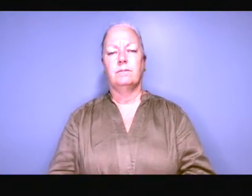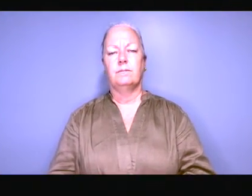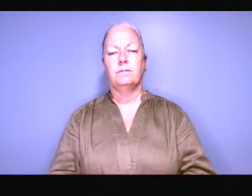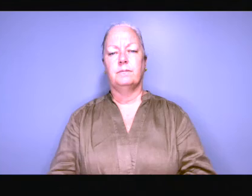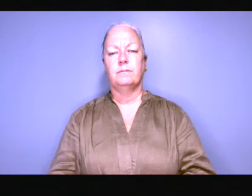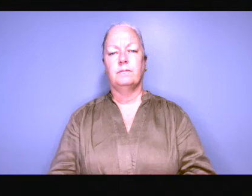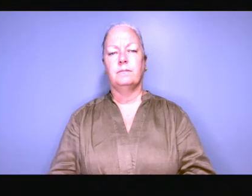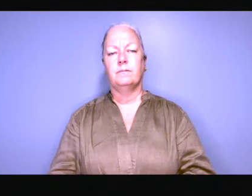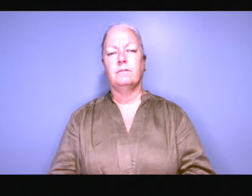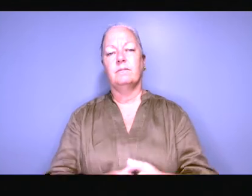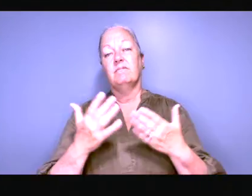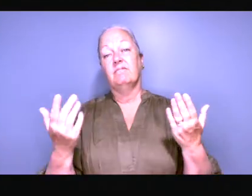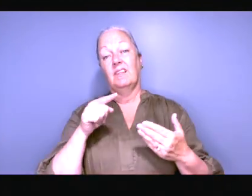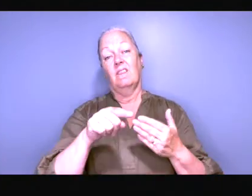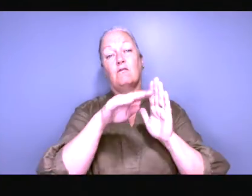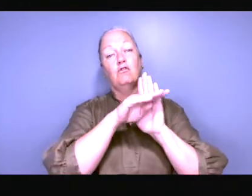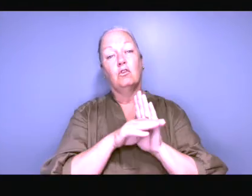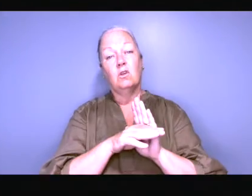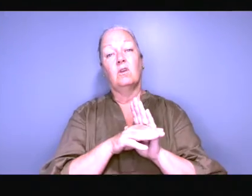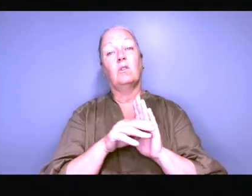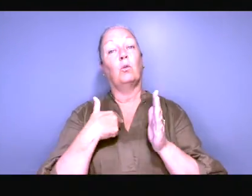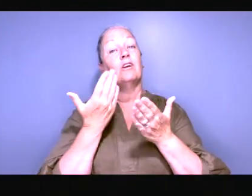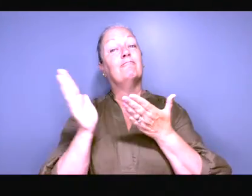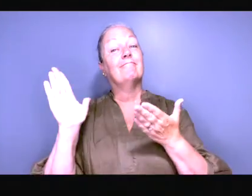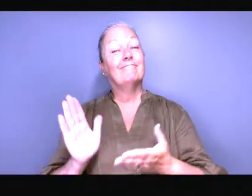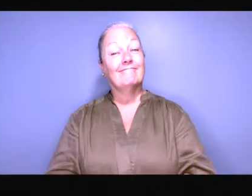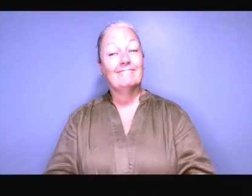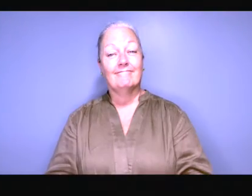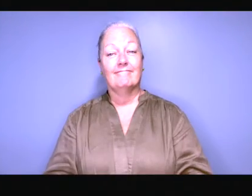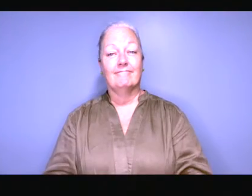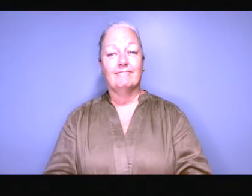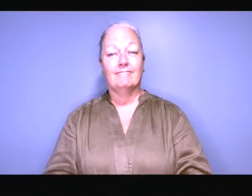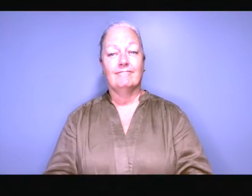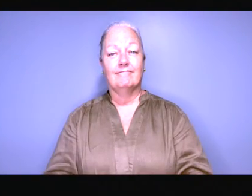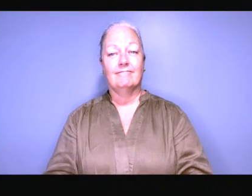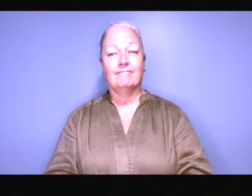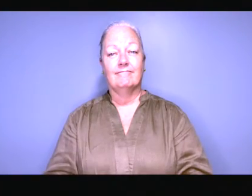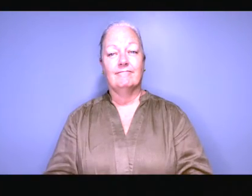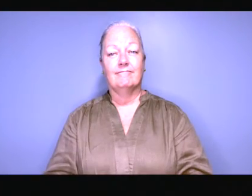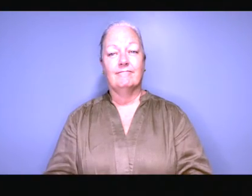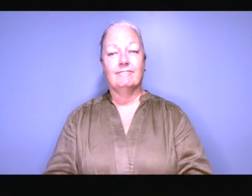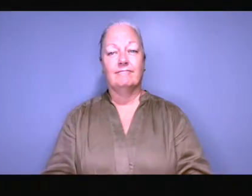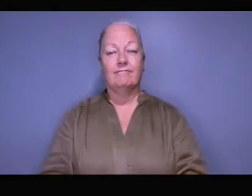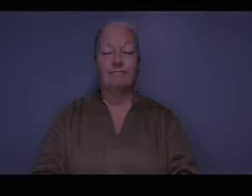the big one which was almost never used except for rape buggery those were the laws they had to be got rid of